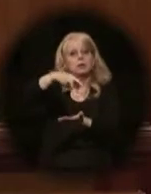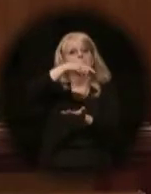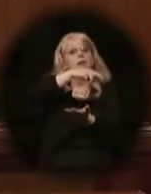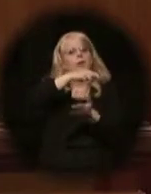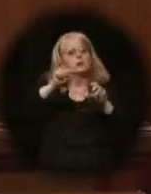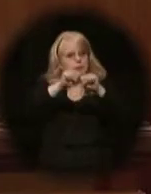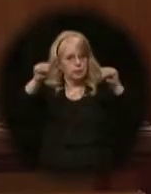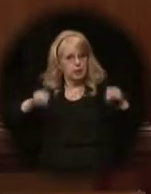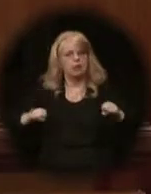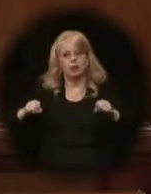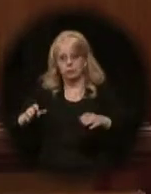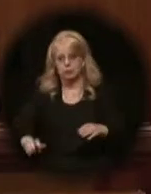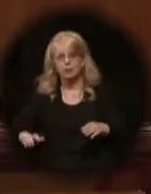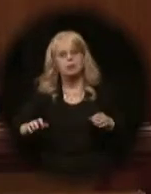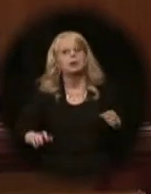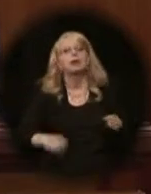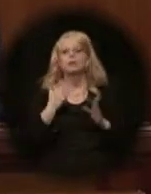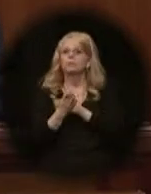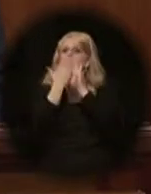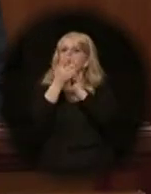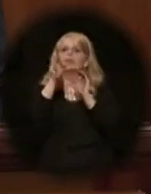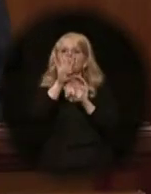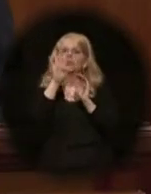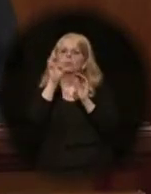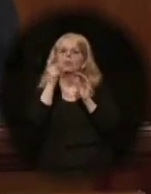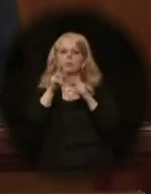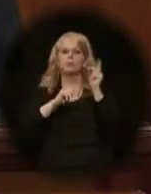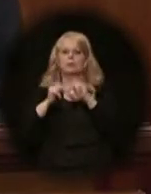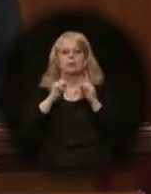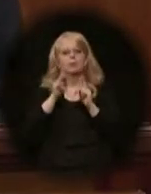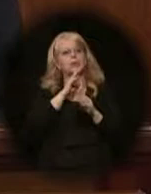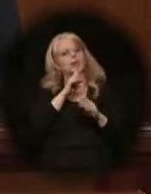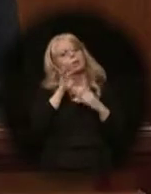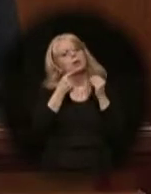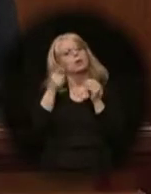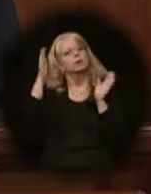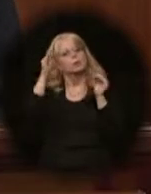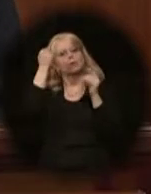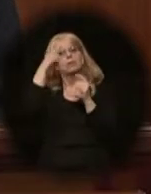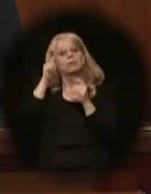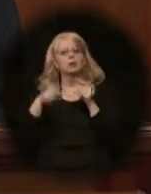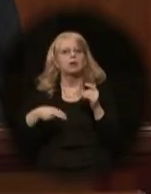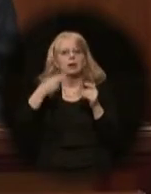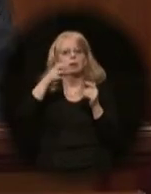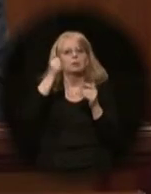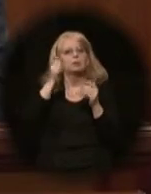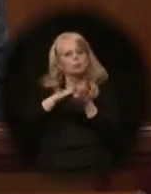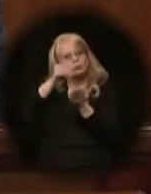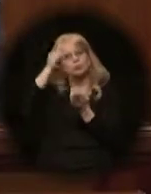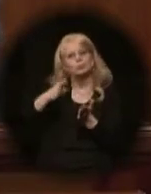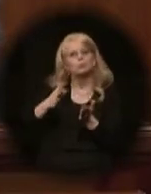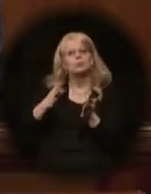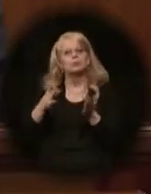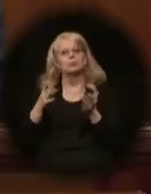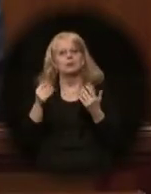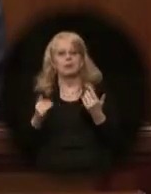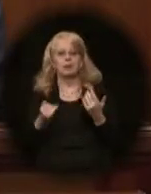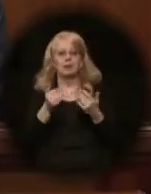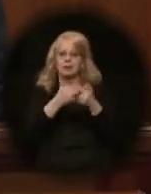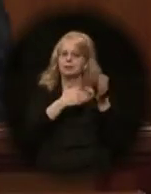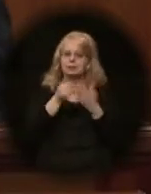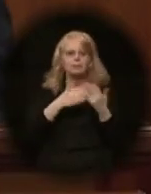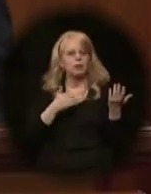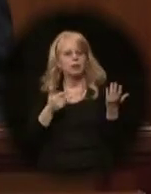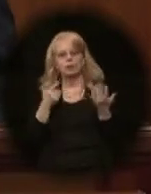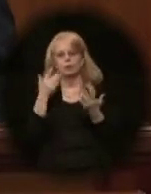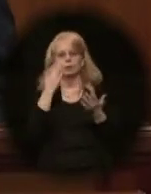people and began to talk about his journey back and about his hopes for Alaska's high school students. So despite, you know, despite all he's been through